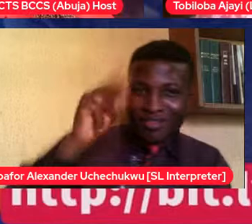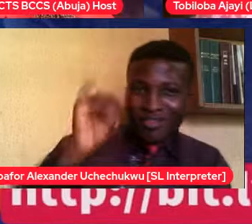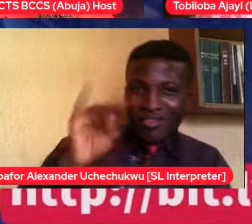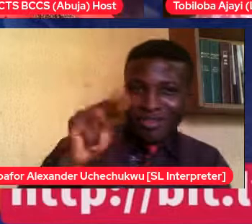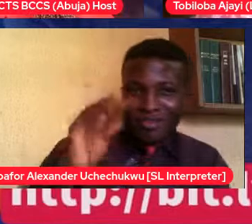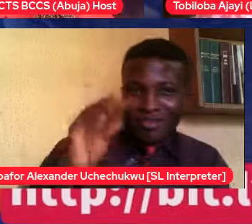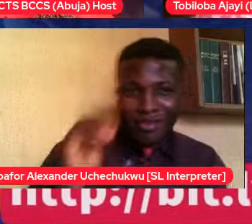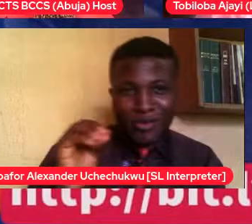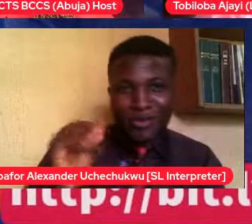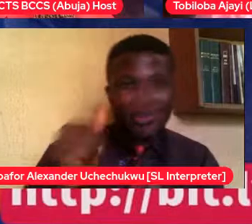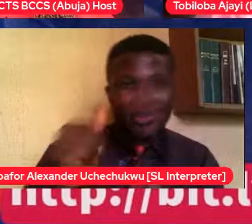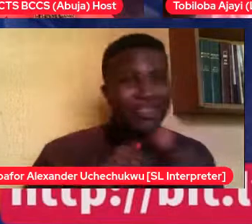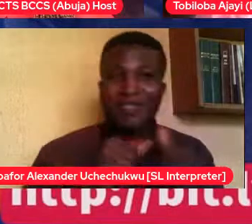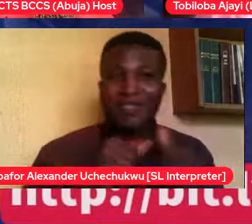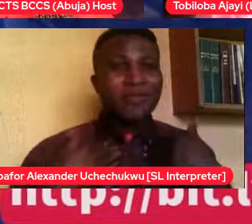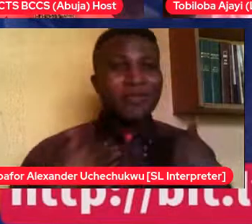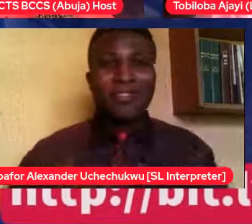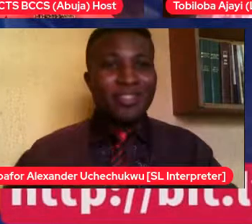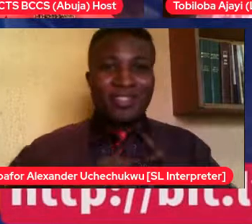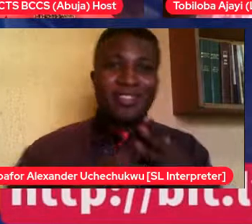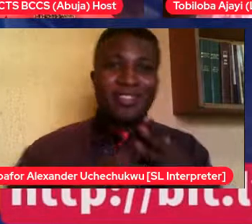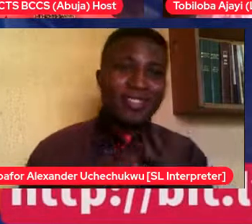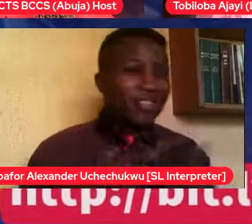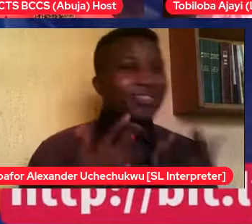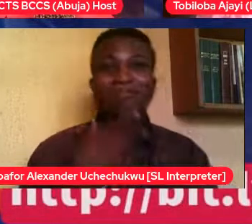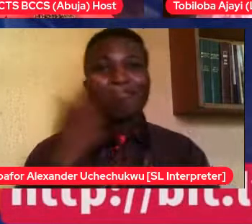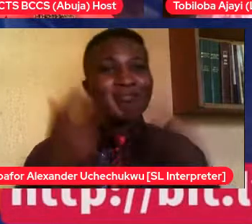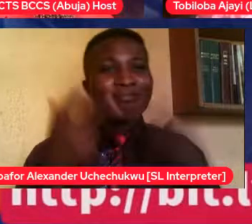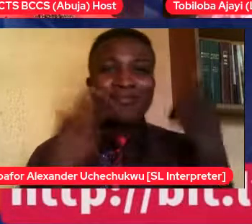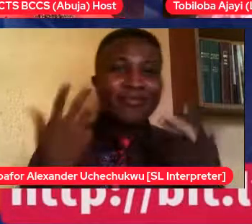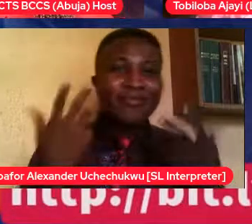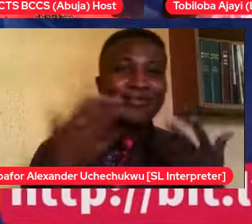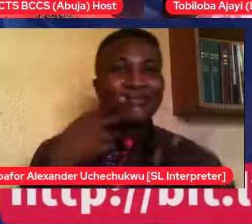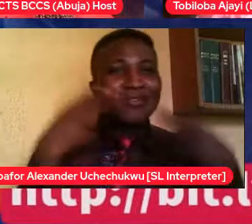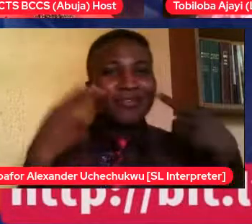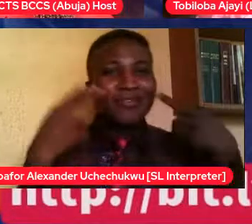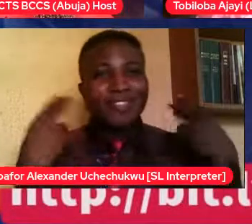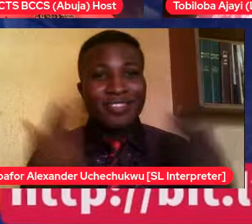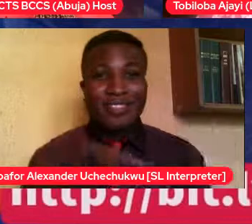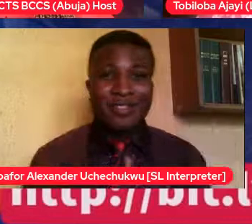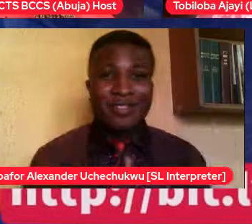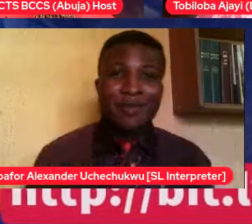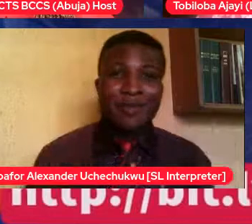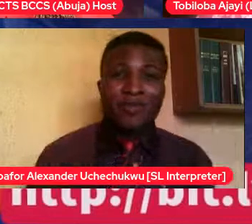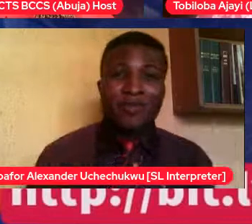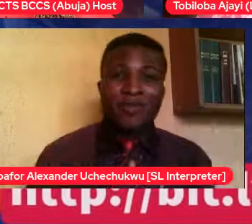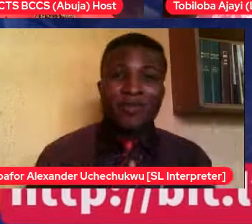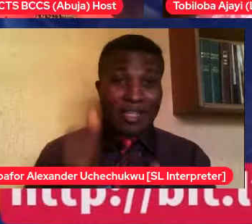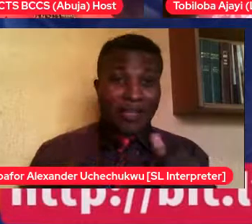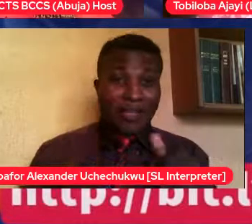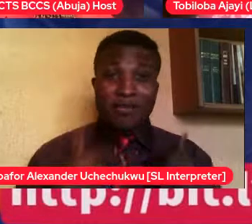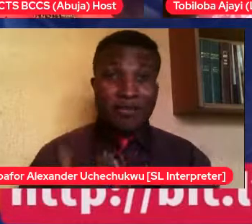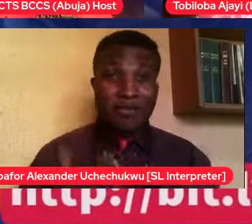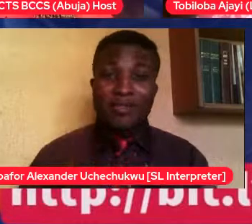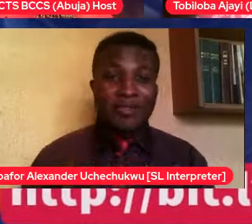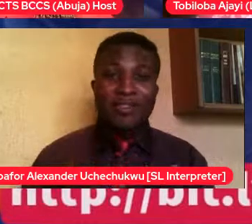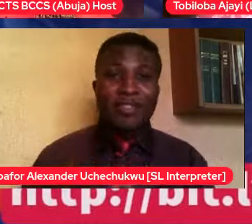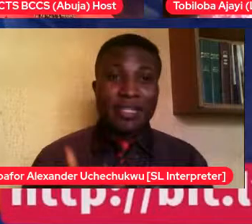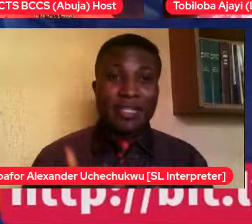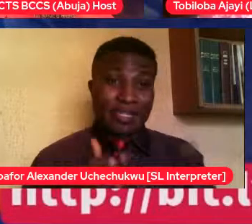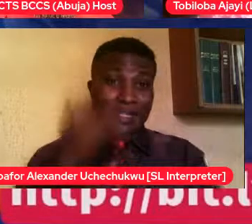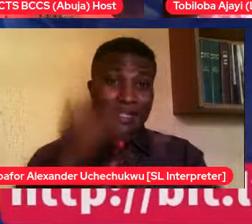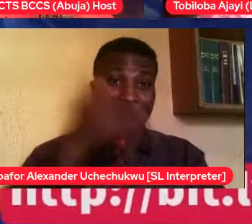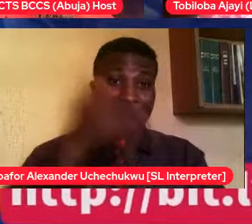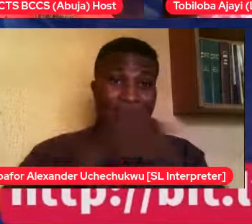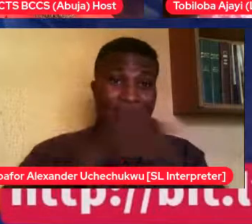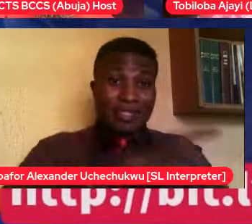give you a house name, Amino, since you like Amina, please, I want to meet this Amina. And the next day, he drops his son in school because his son is